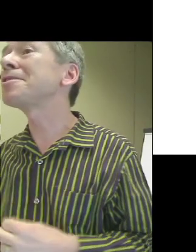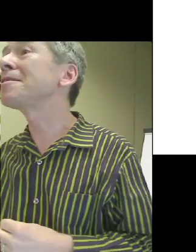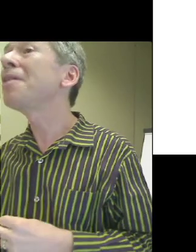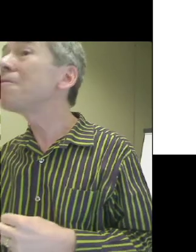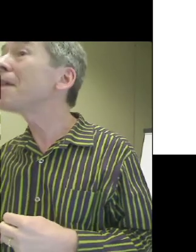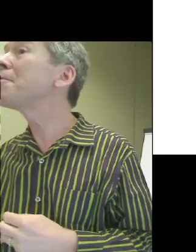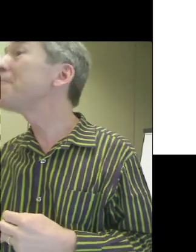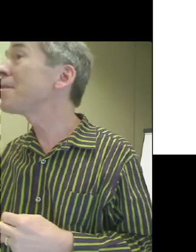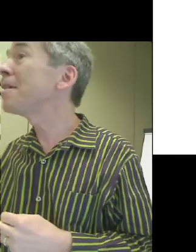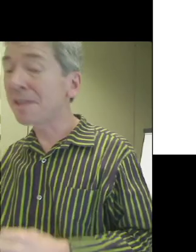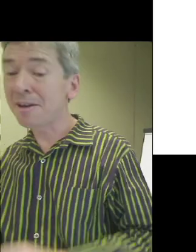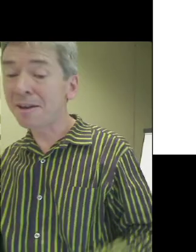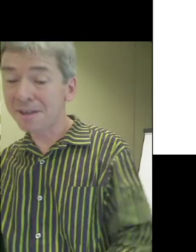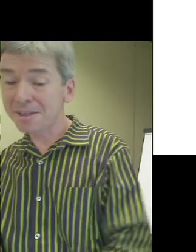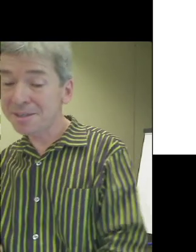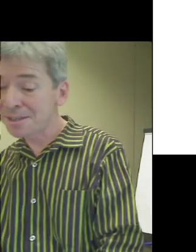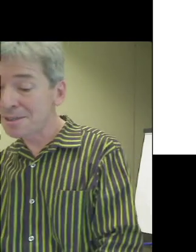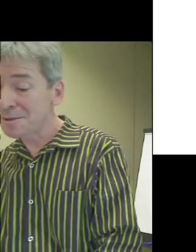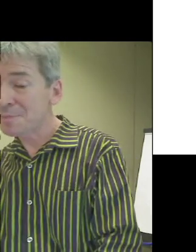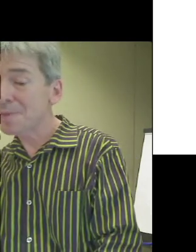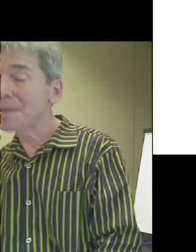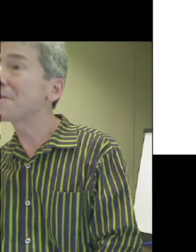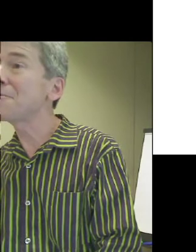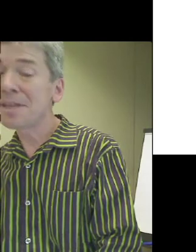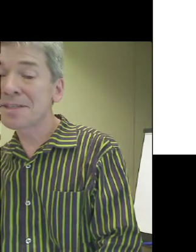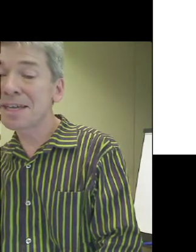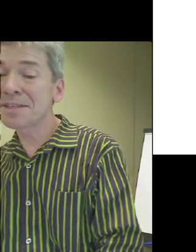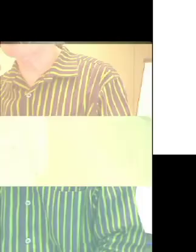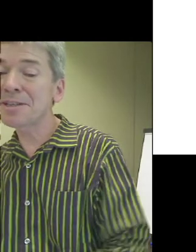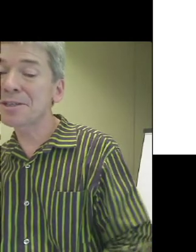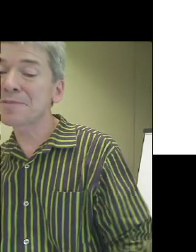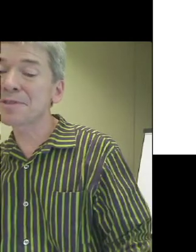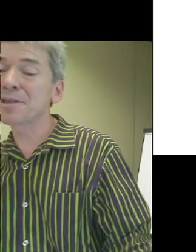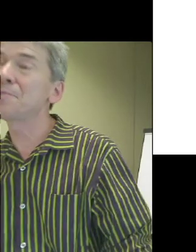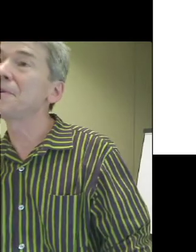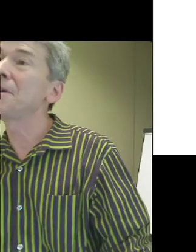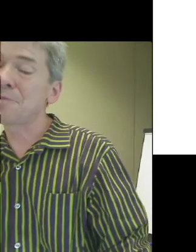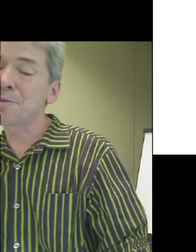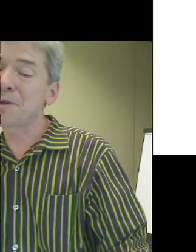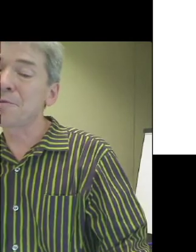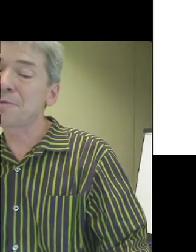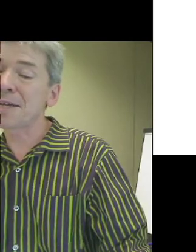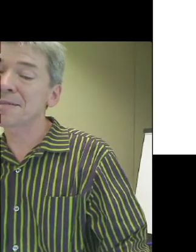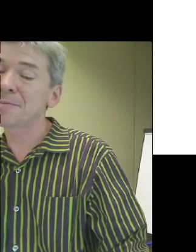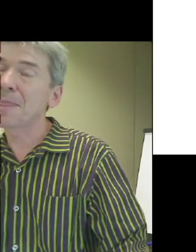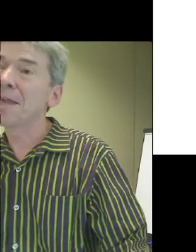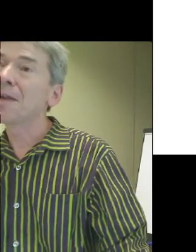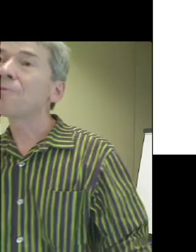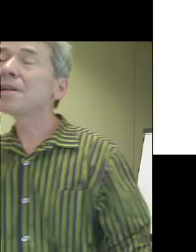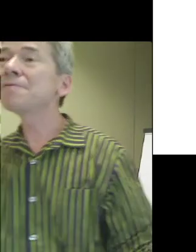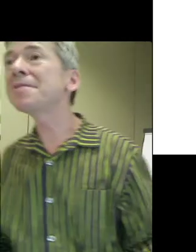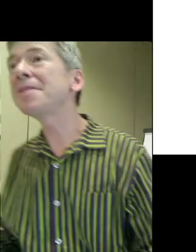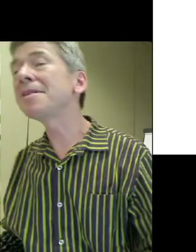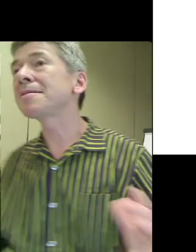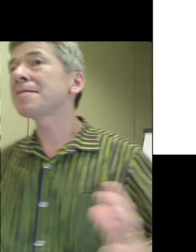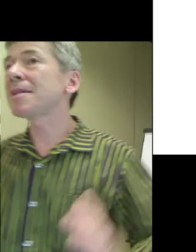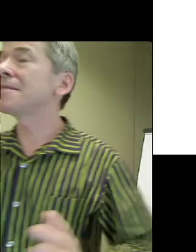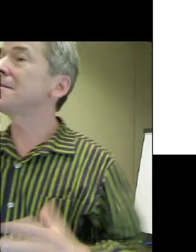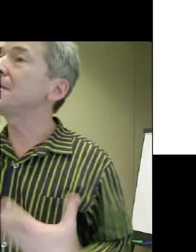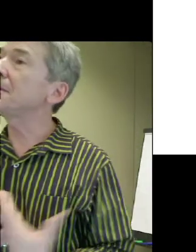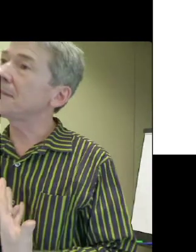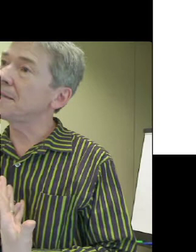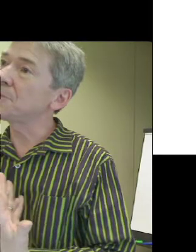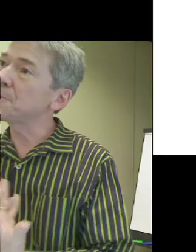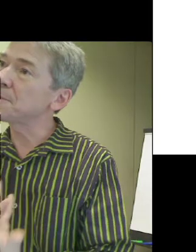communication? Very, very little indeed. So there is plenty of scope for progress. One of the things